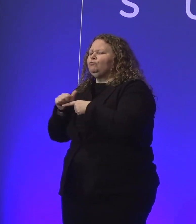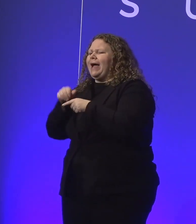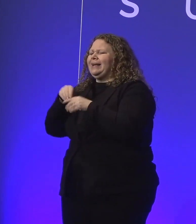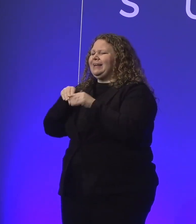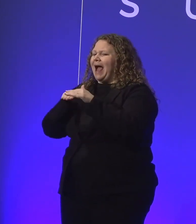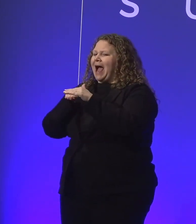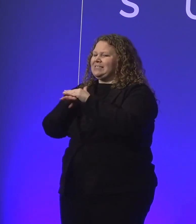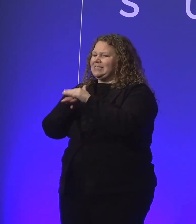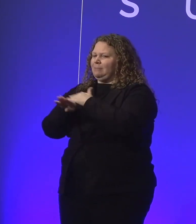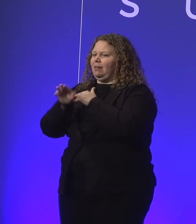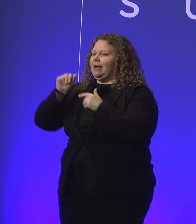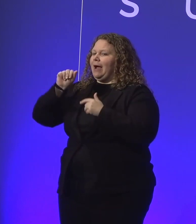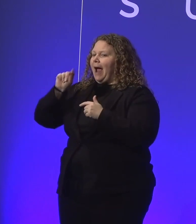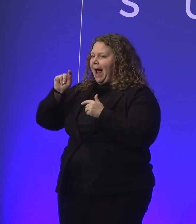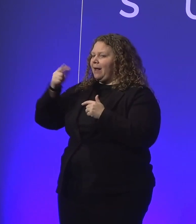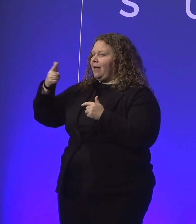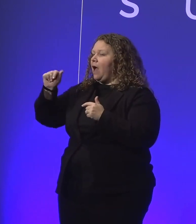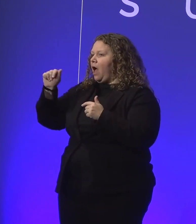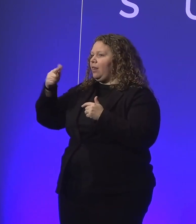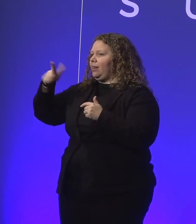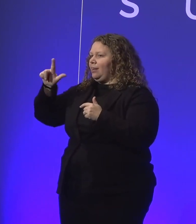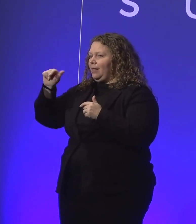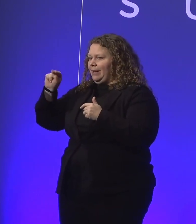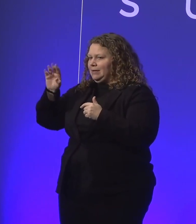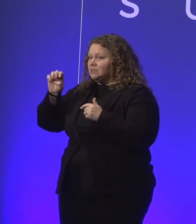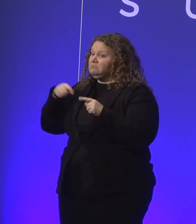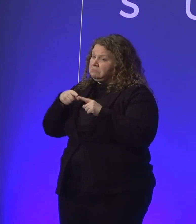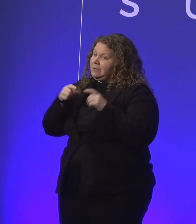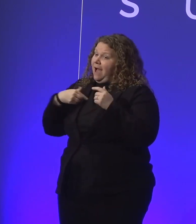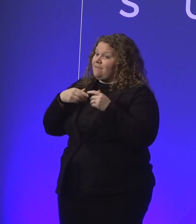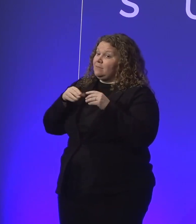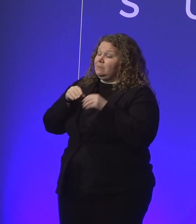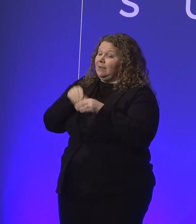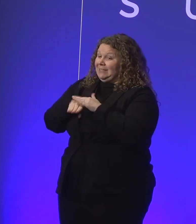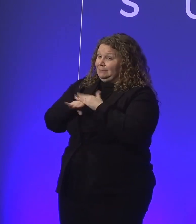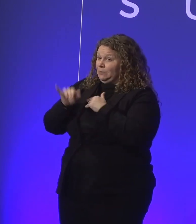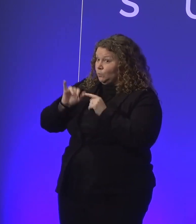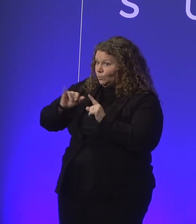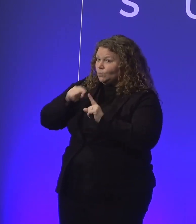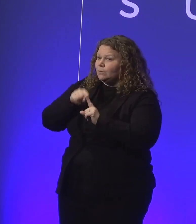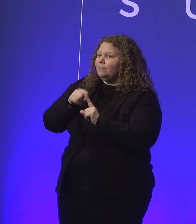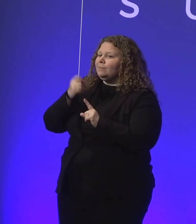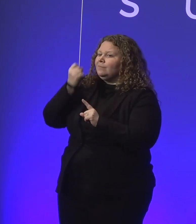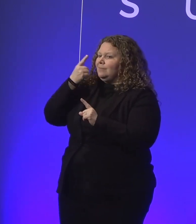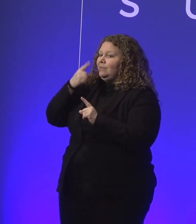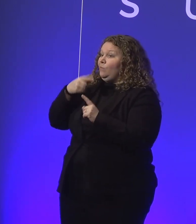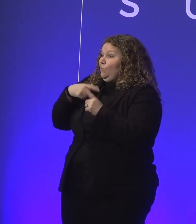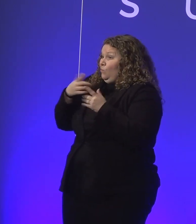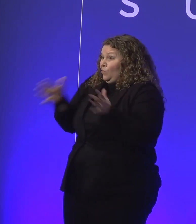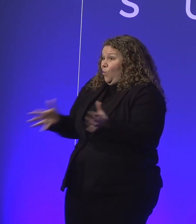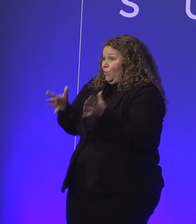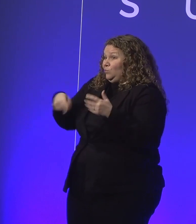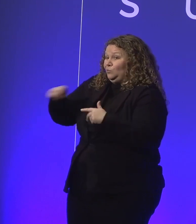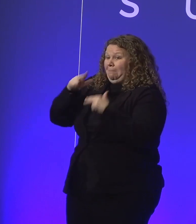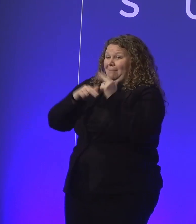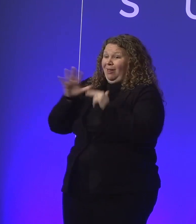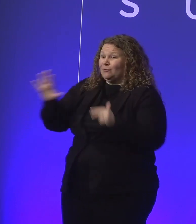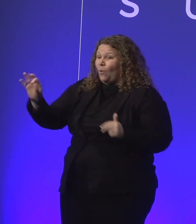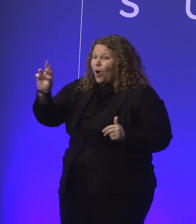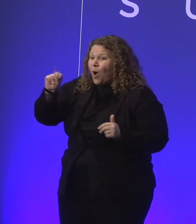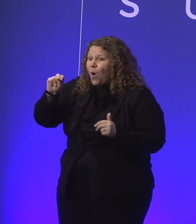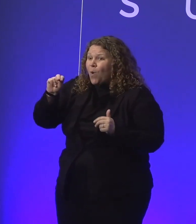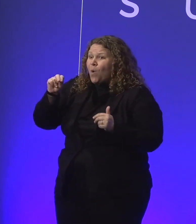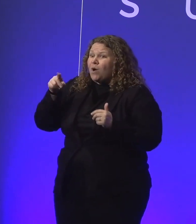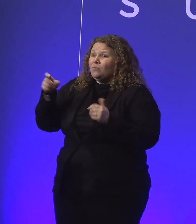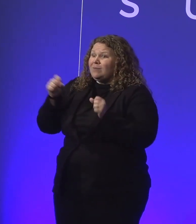build what they want to build on accessibility. Now, you know, that might be other tools and processes, you know, important to you.